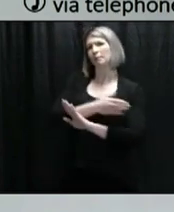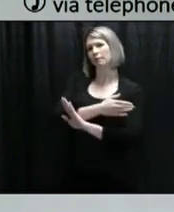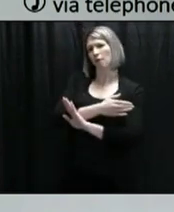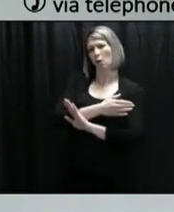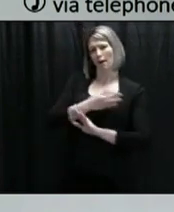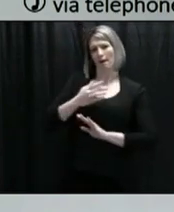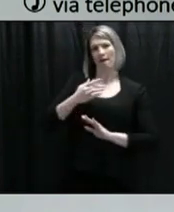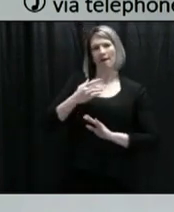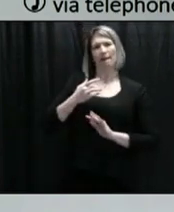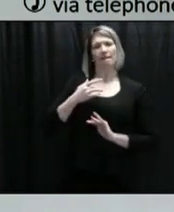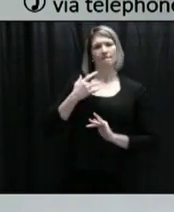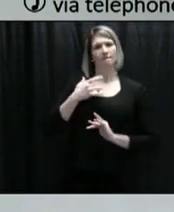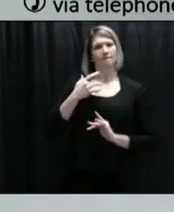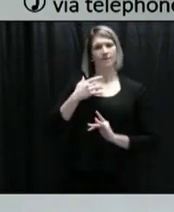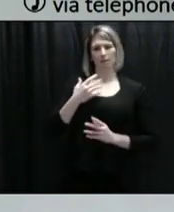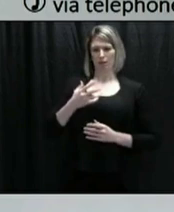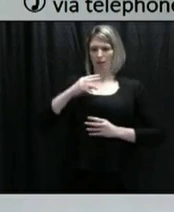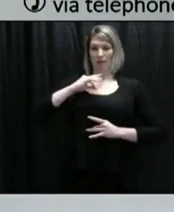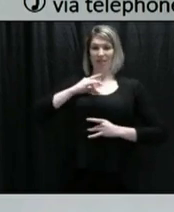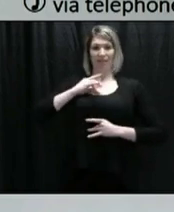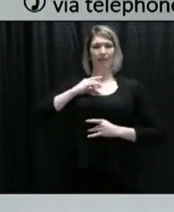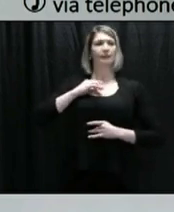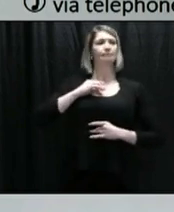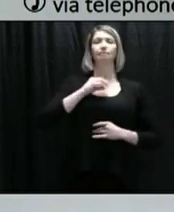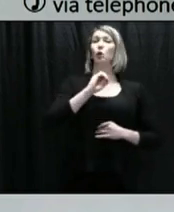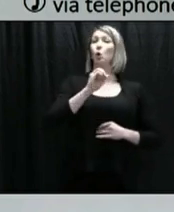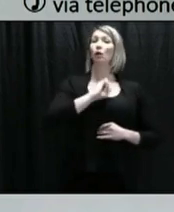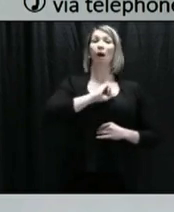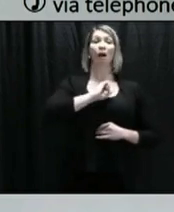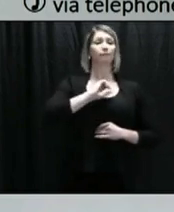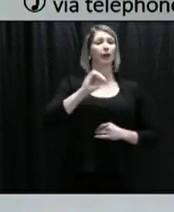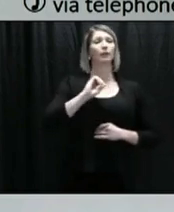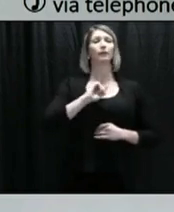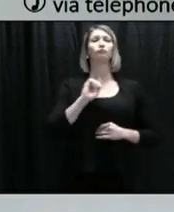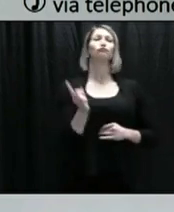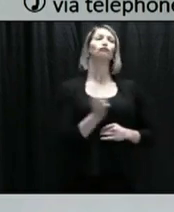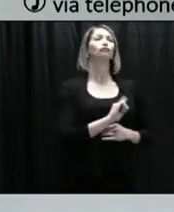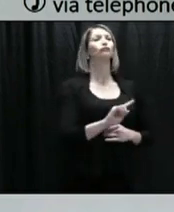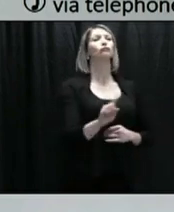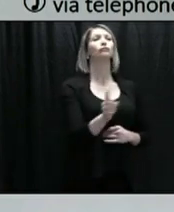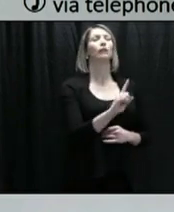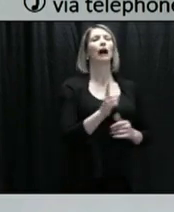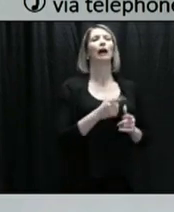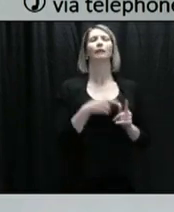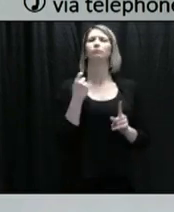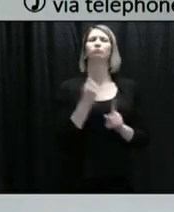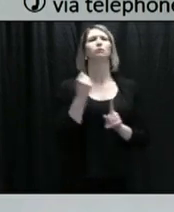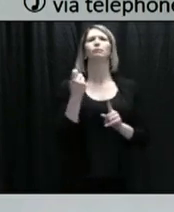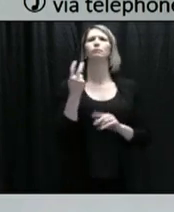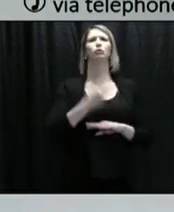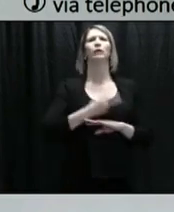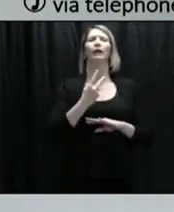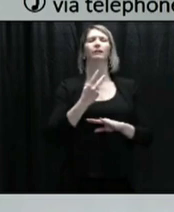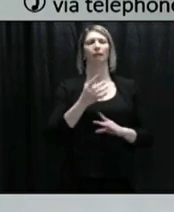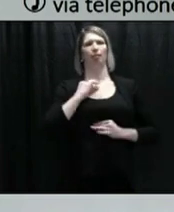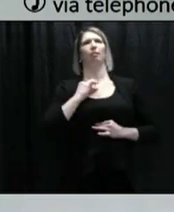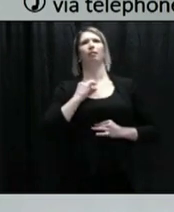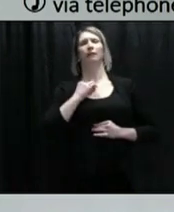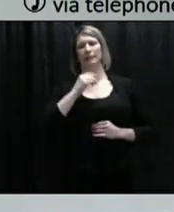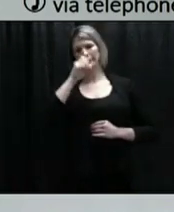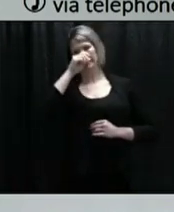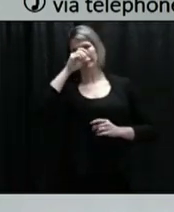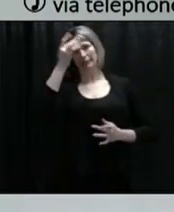a fever, some of those people are actually mildly symptomatic in that period of time and so just don't fully